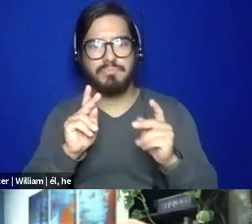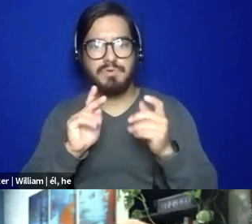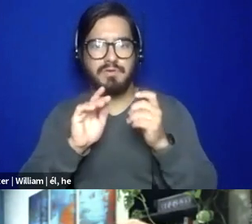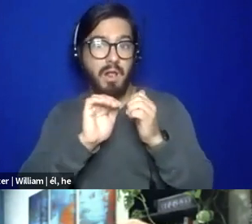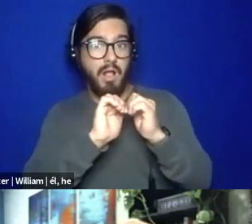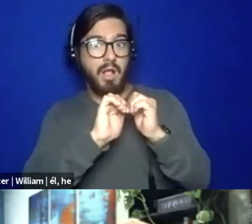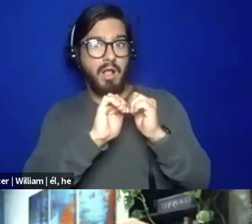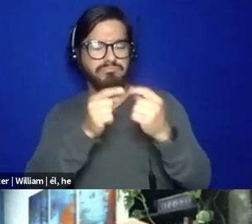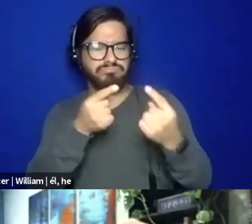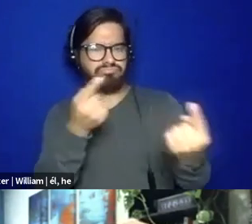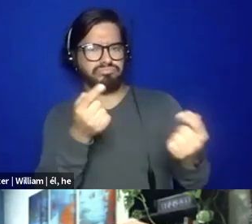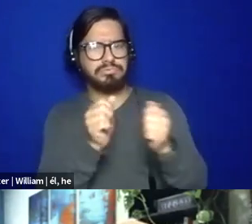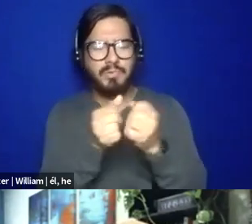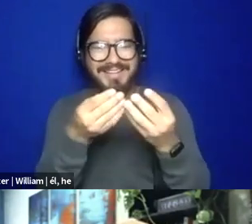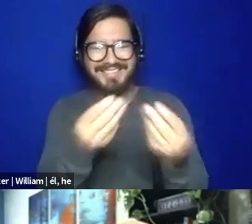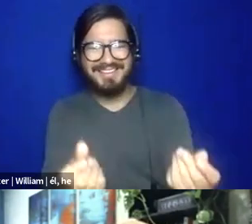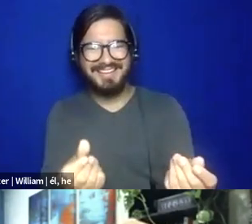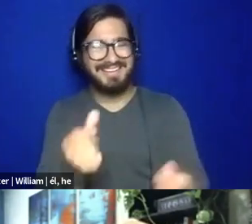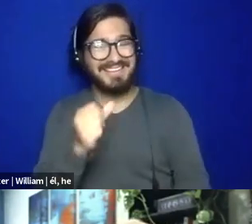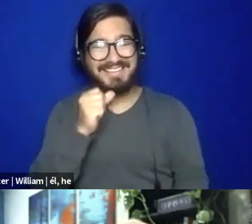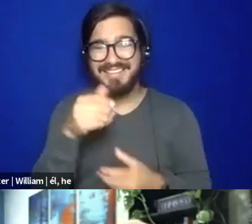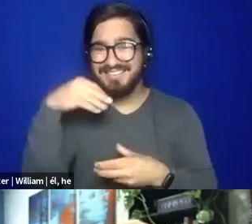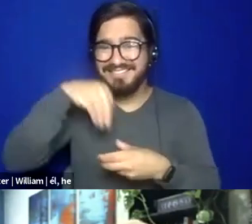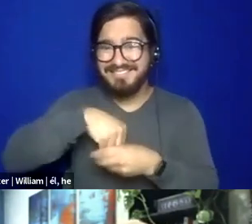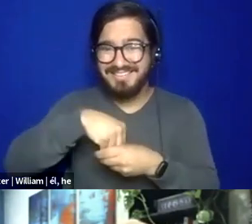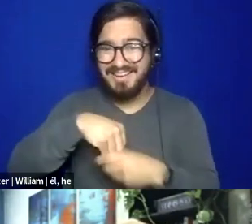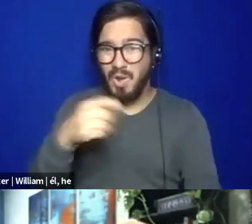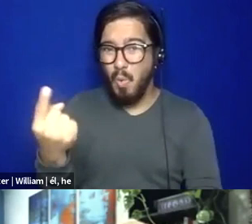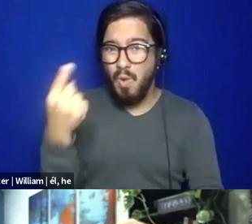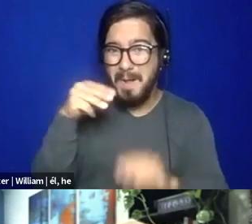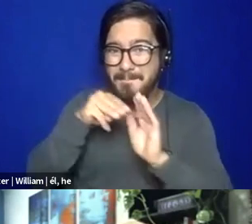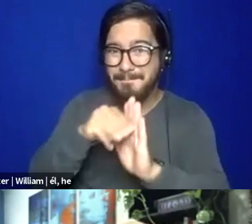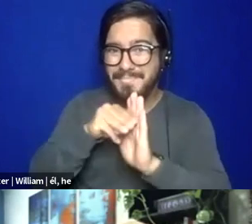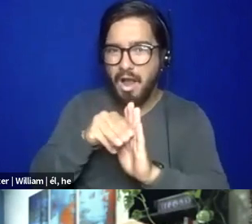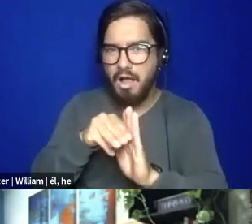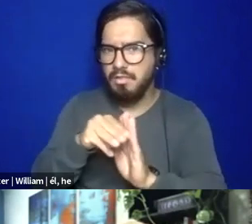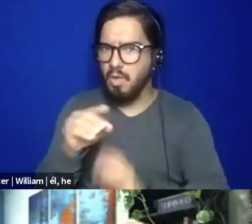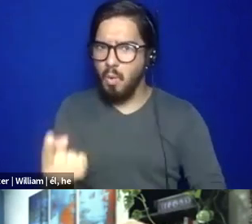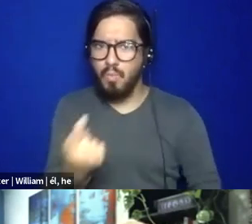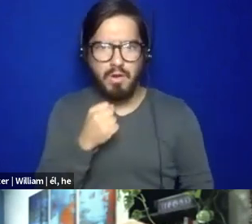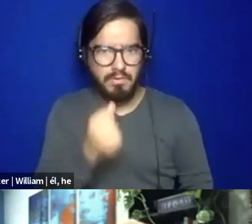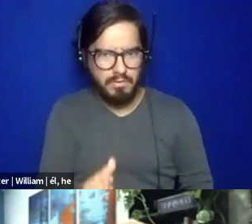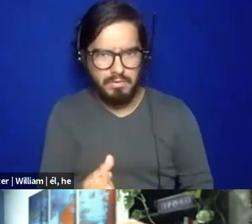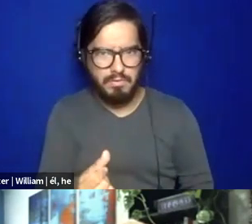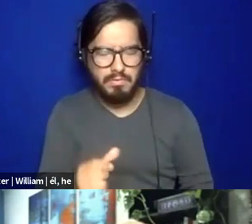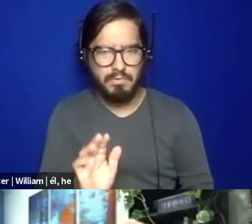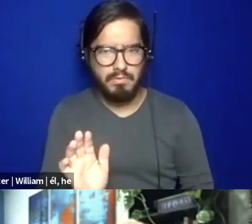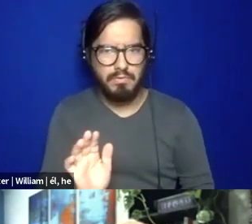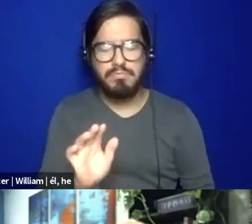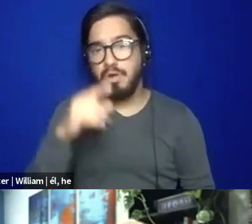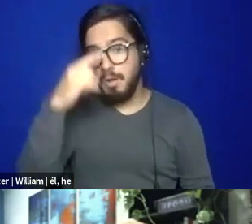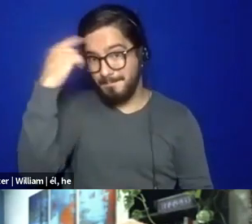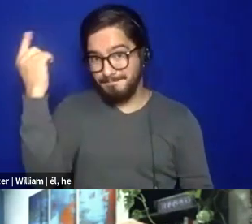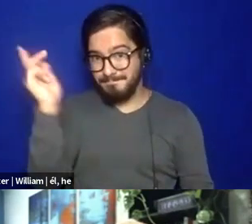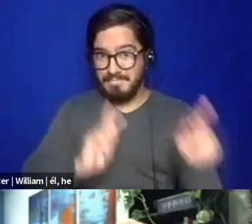treatment. Like, uh, it doesn't exist in like the singular model, uh, which is not something that black people, indigenous people are used to in